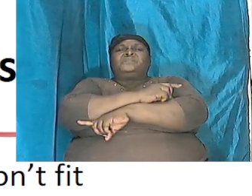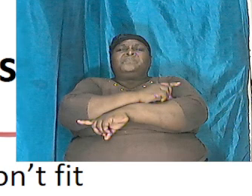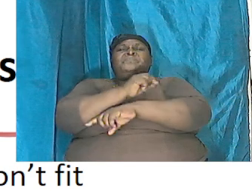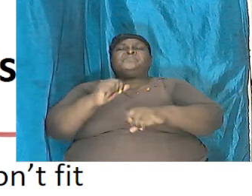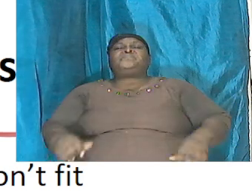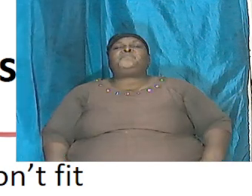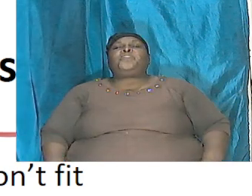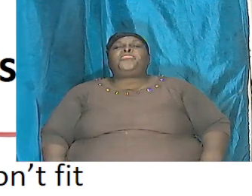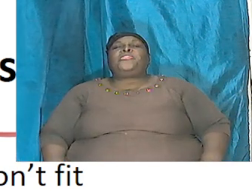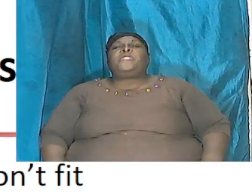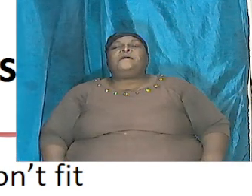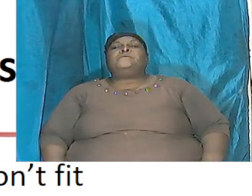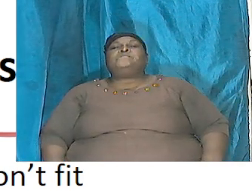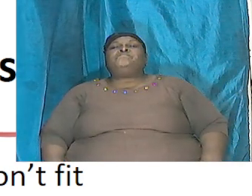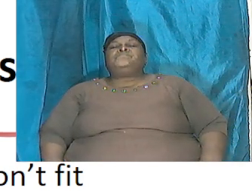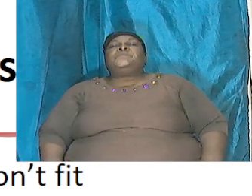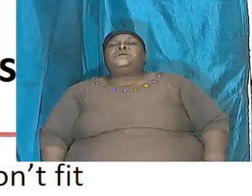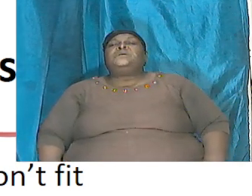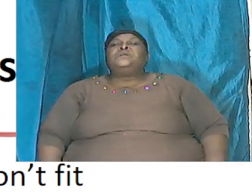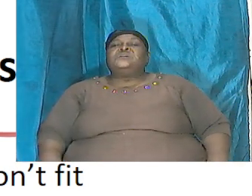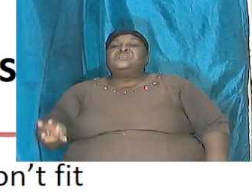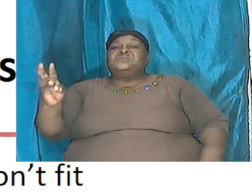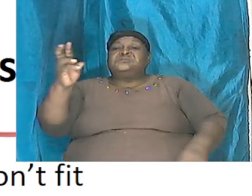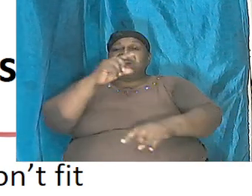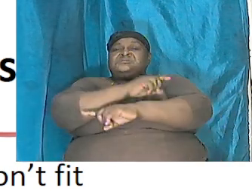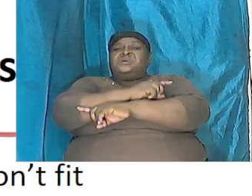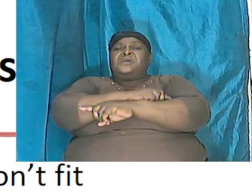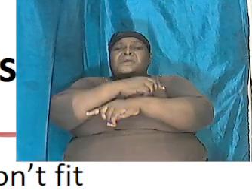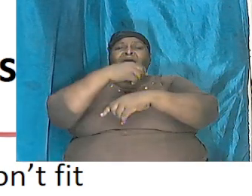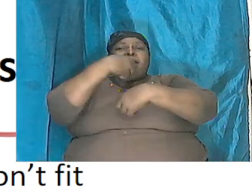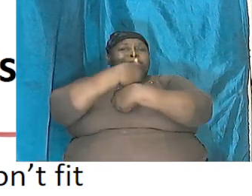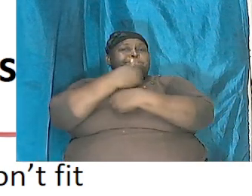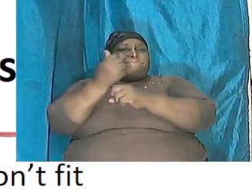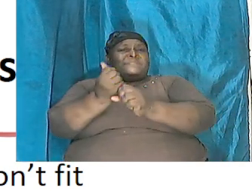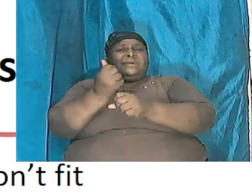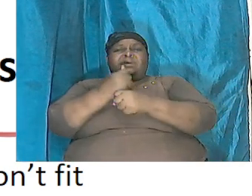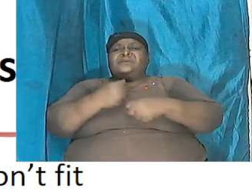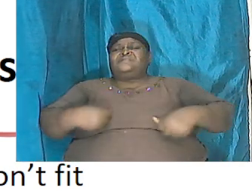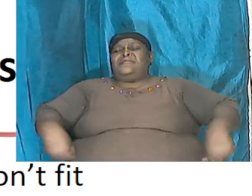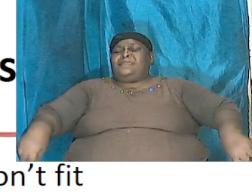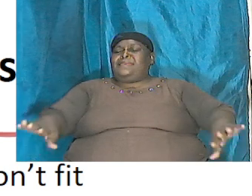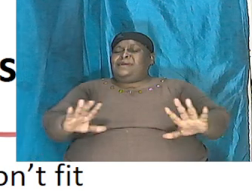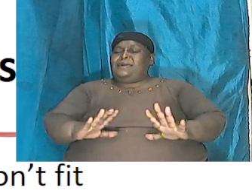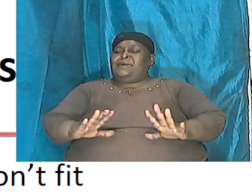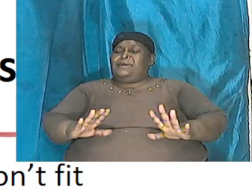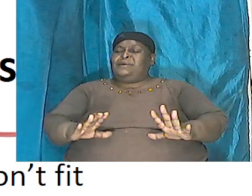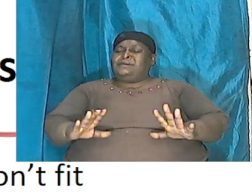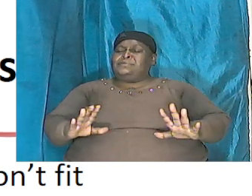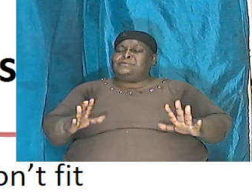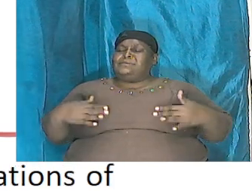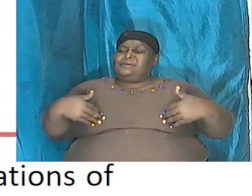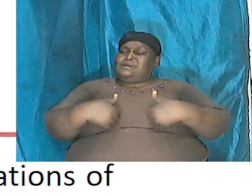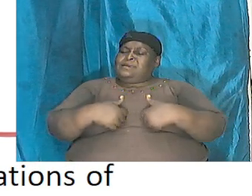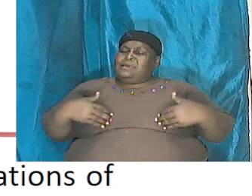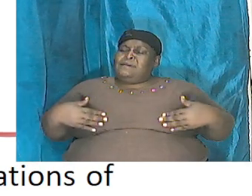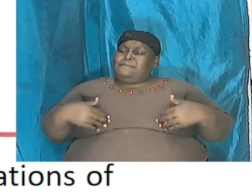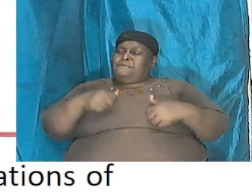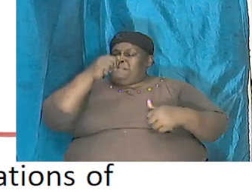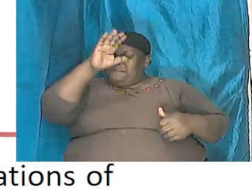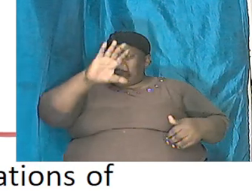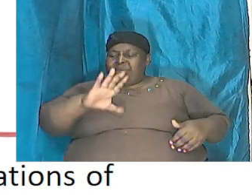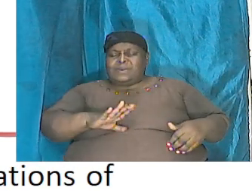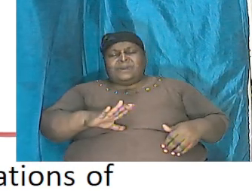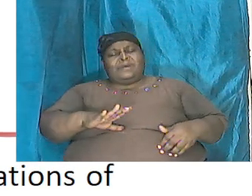indicated earlier on he made the land animals he made man and he made the land